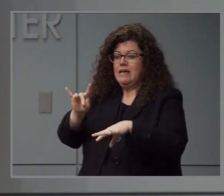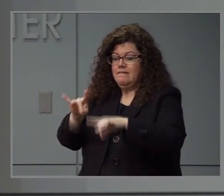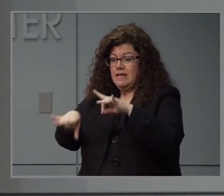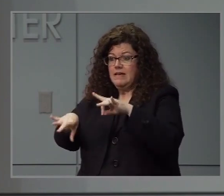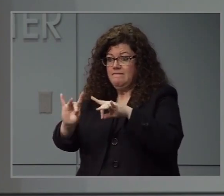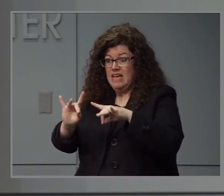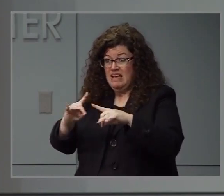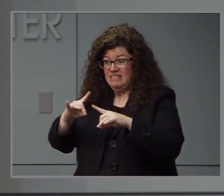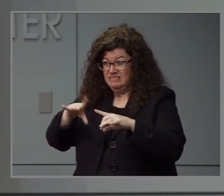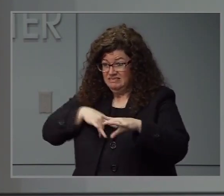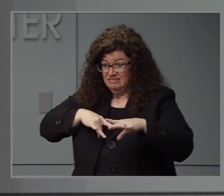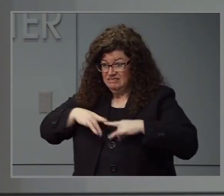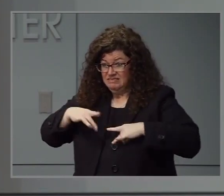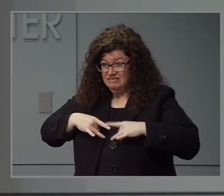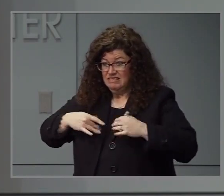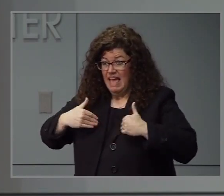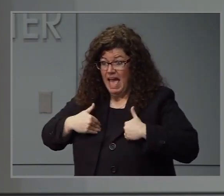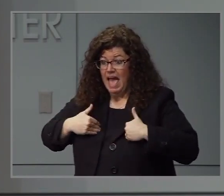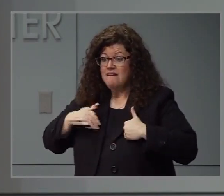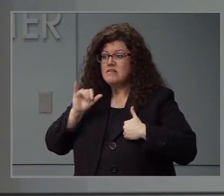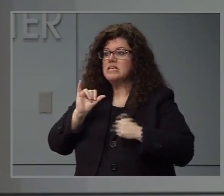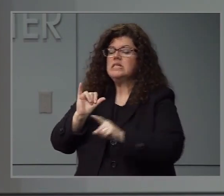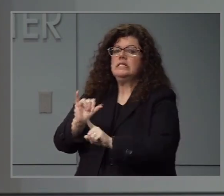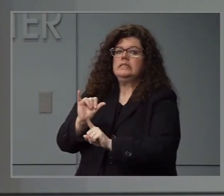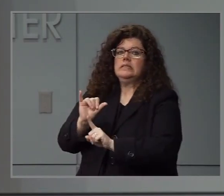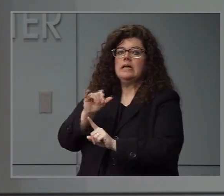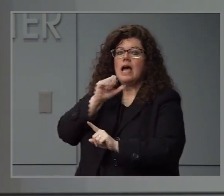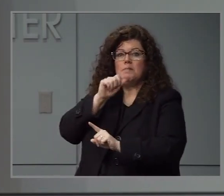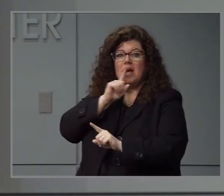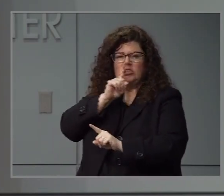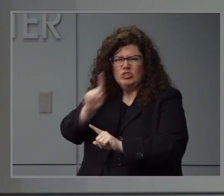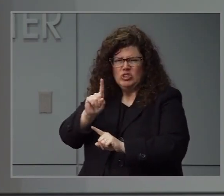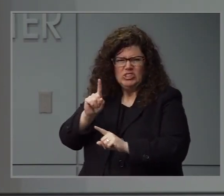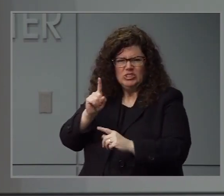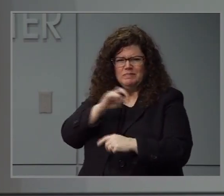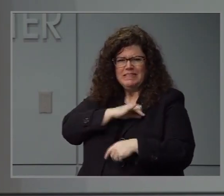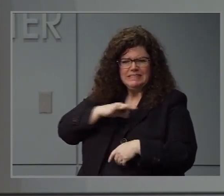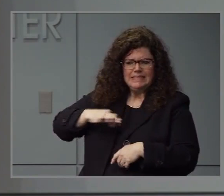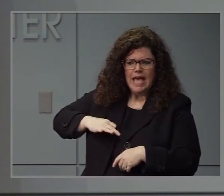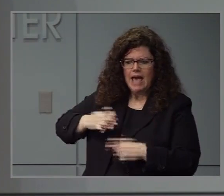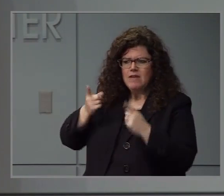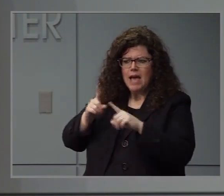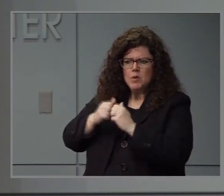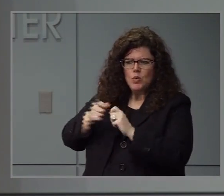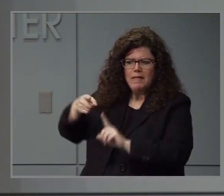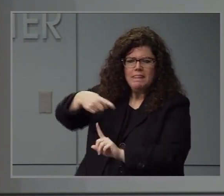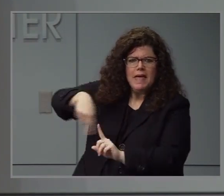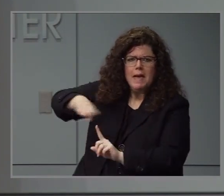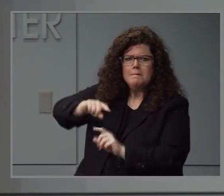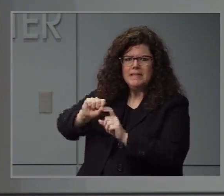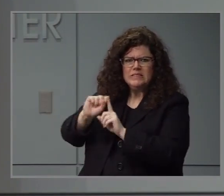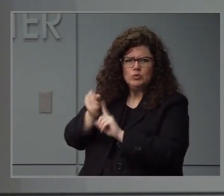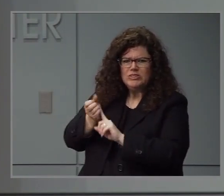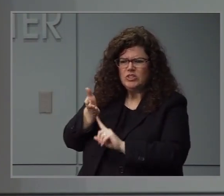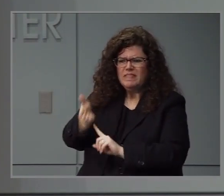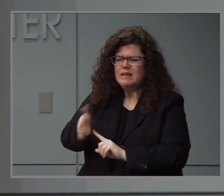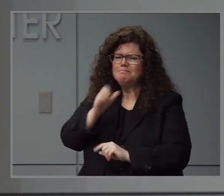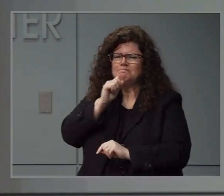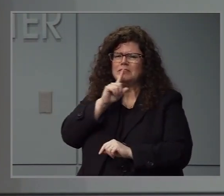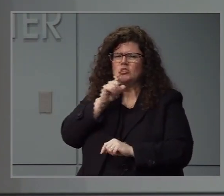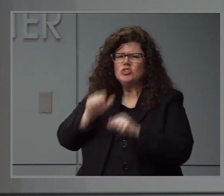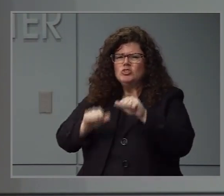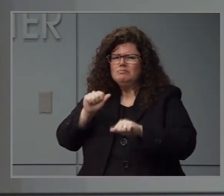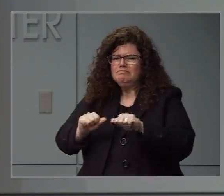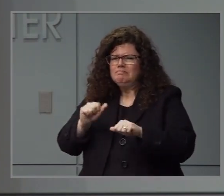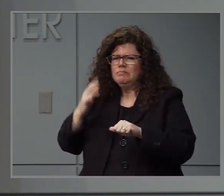have COVID-19. And so I'm not exactly sure on the staffing patterns and situations in terms of why